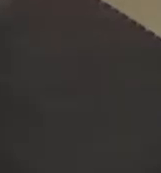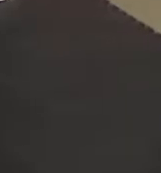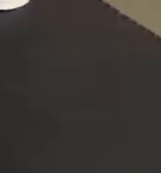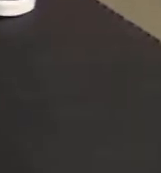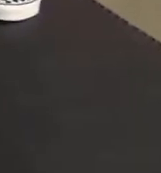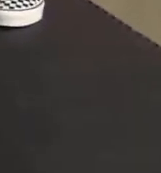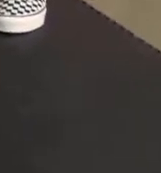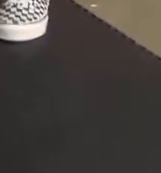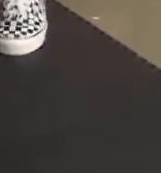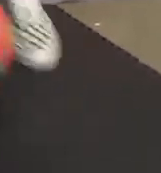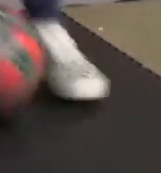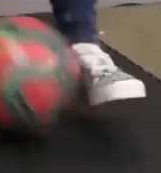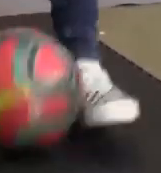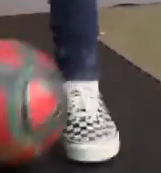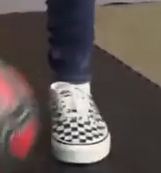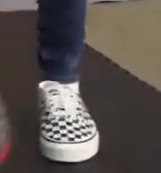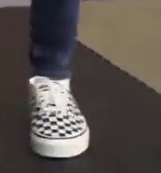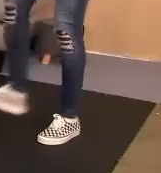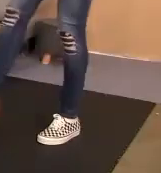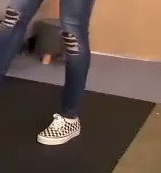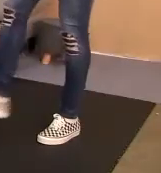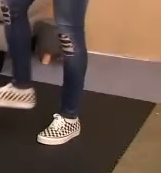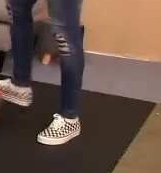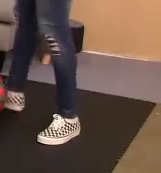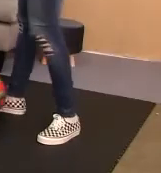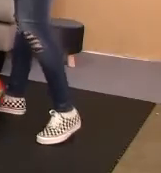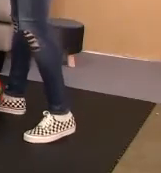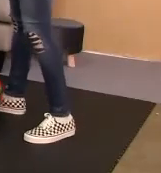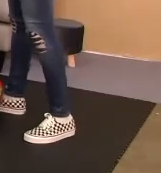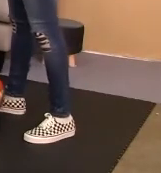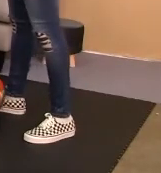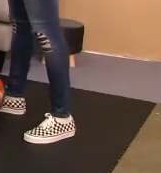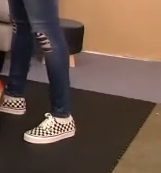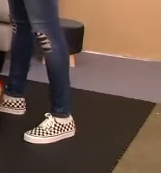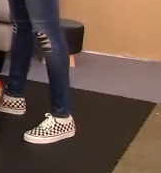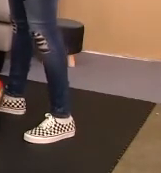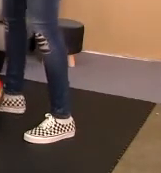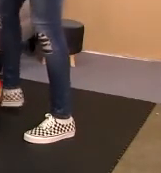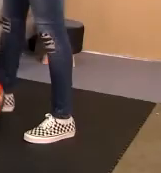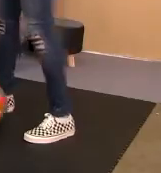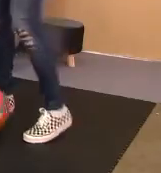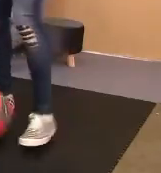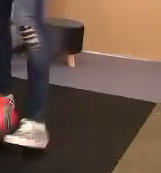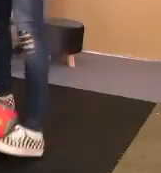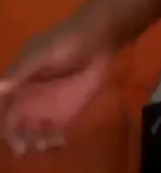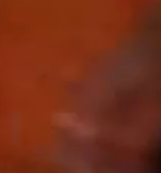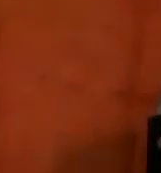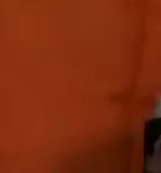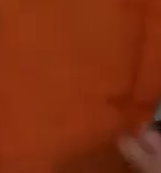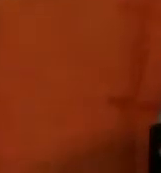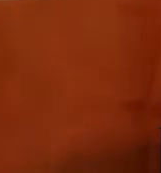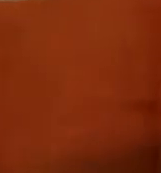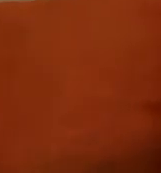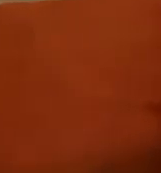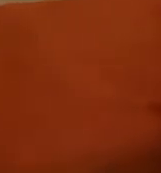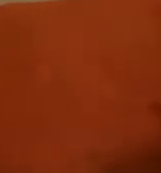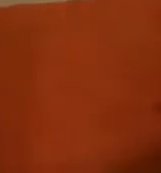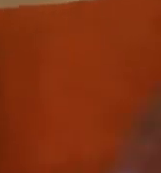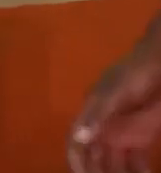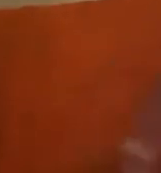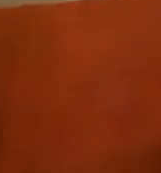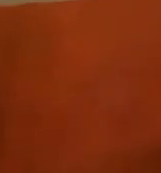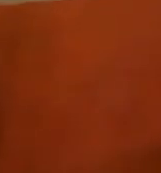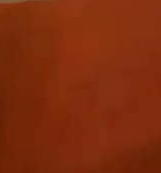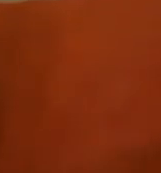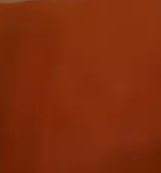the way I learn. Okay. To learn, I like to move my body, and I like to say what I'm learning. So you like to hear your voice, your own voice. Okay. So